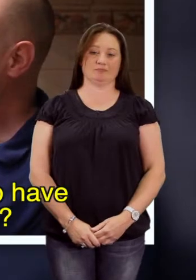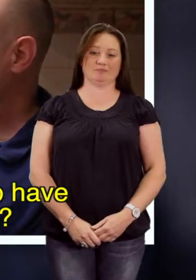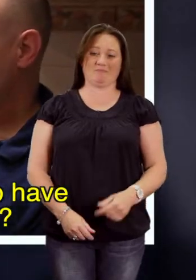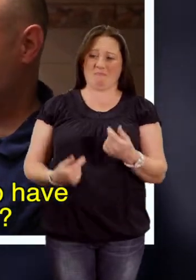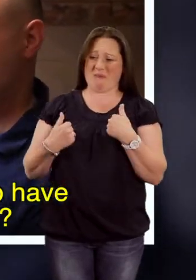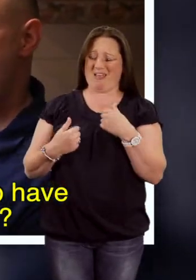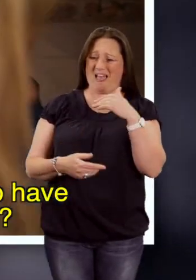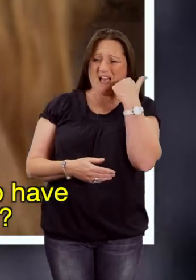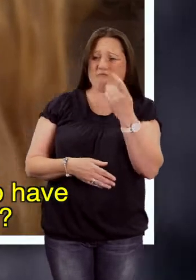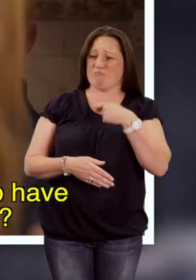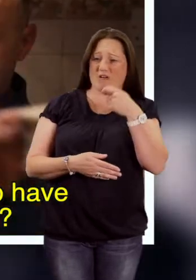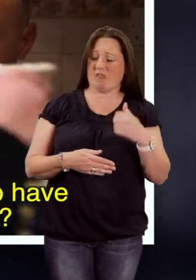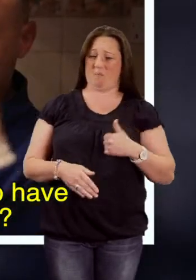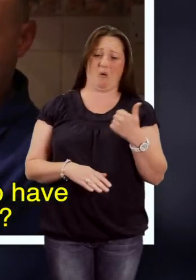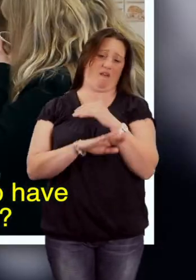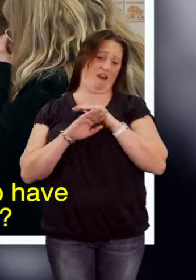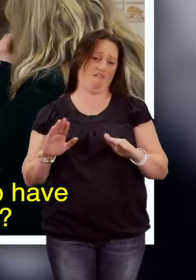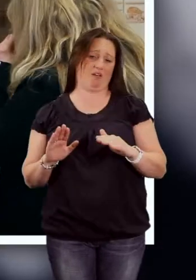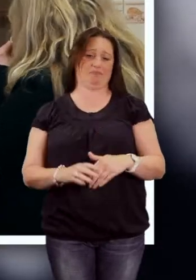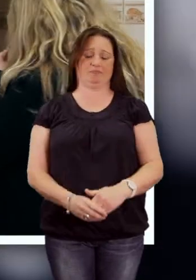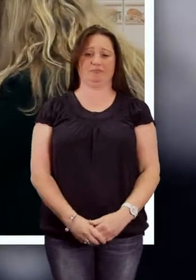I wonder why I get a chance to have breakfast in the morning.